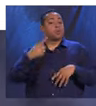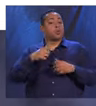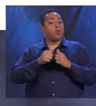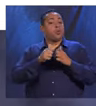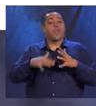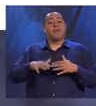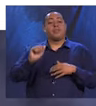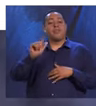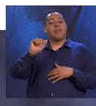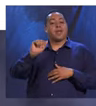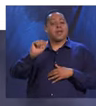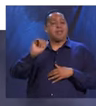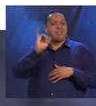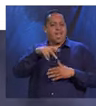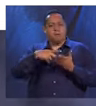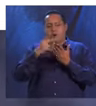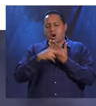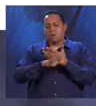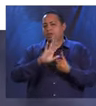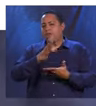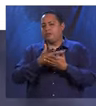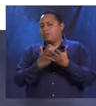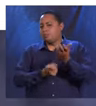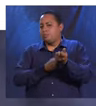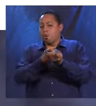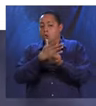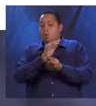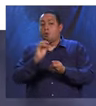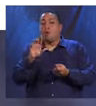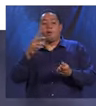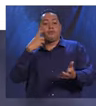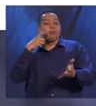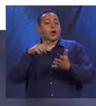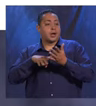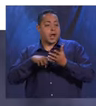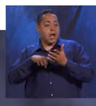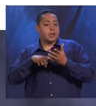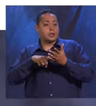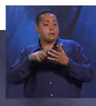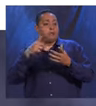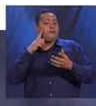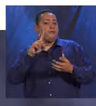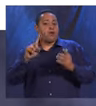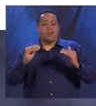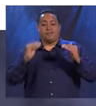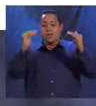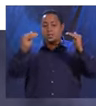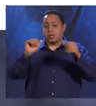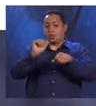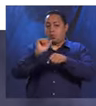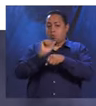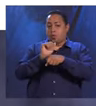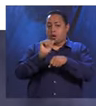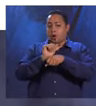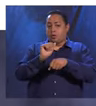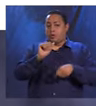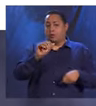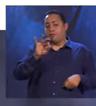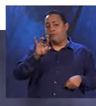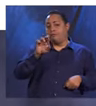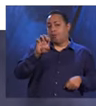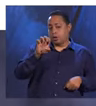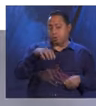And without the ADA, programs like these wouldn't have been supported, wouldn't have been recognized as important for advancing the workforce,